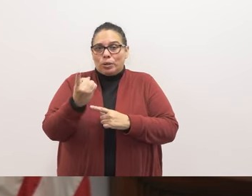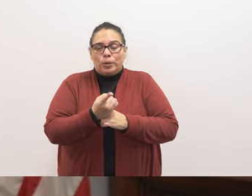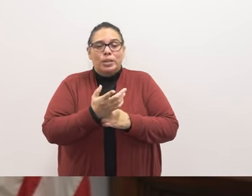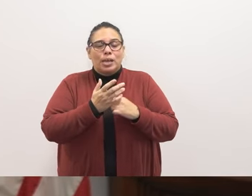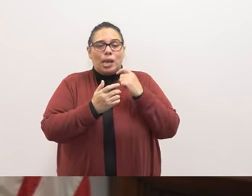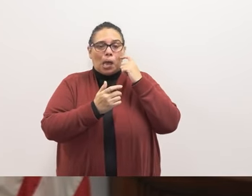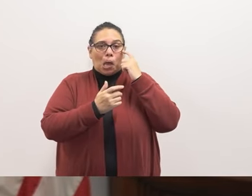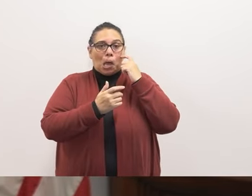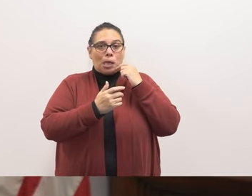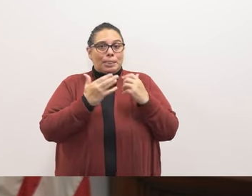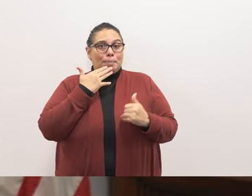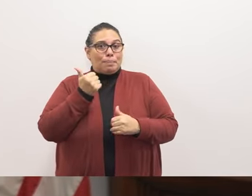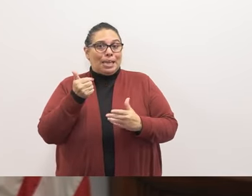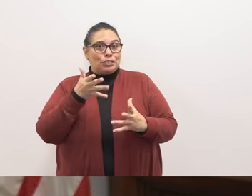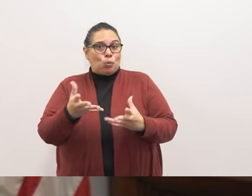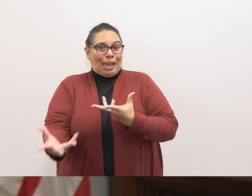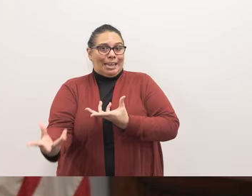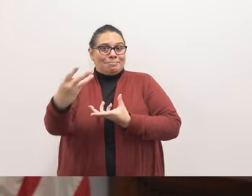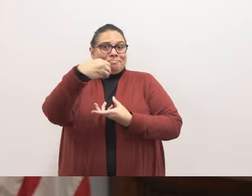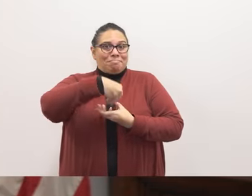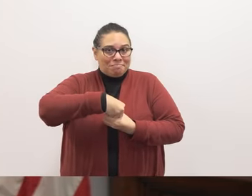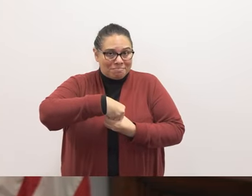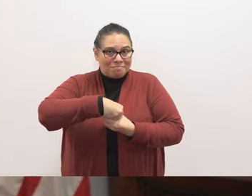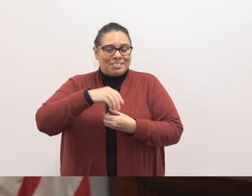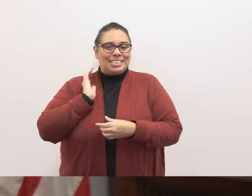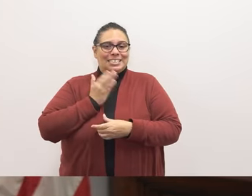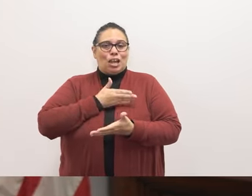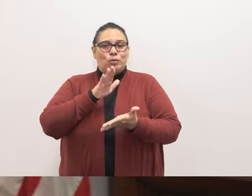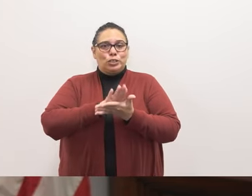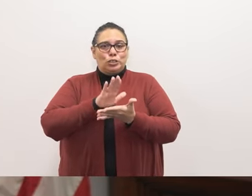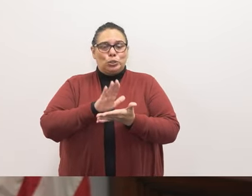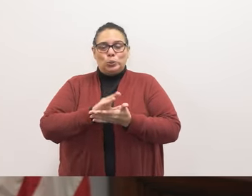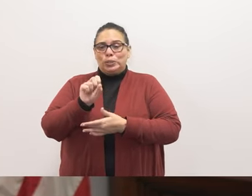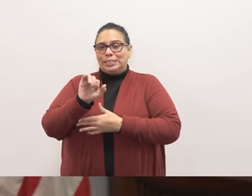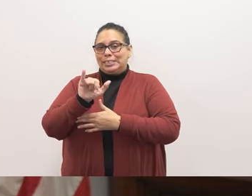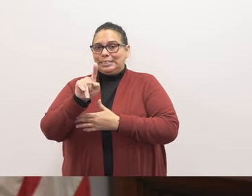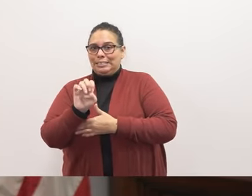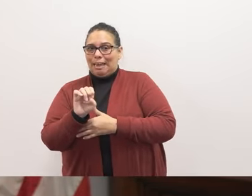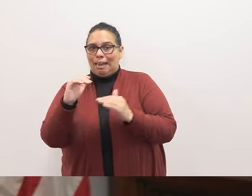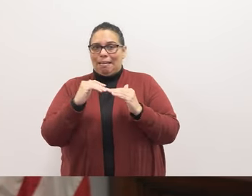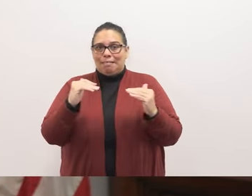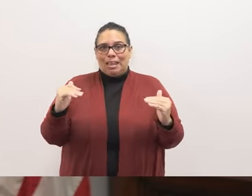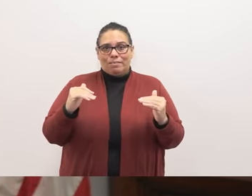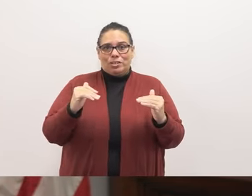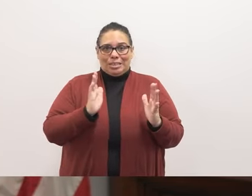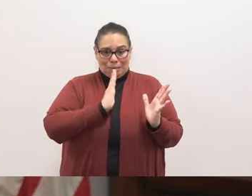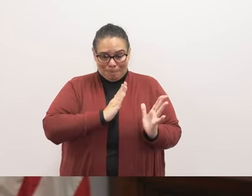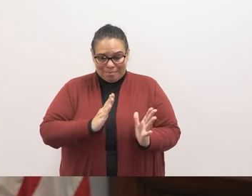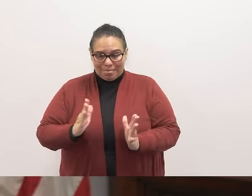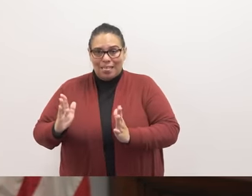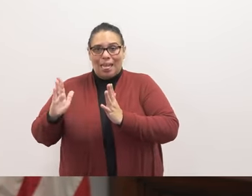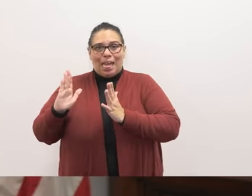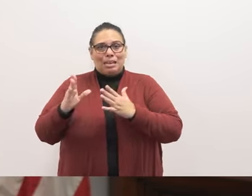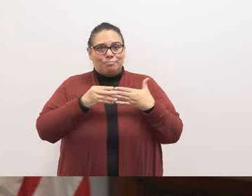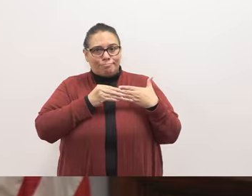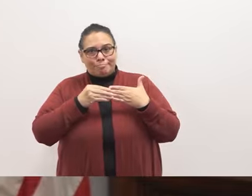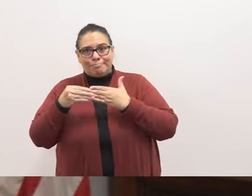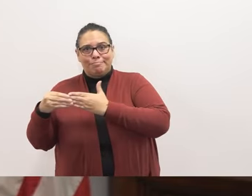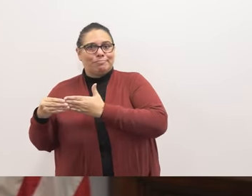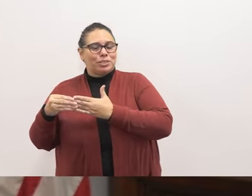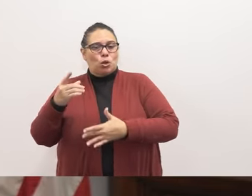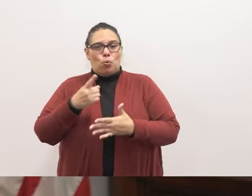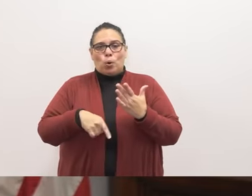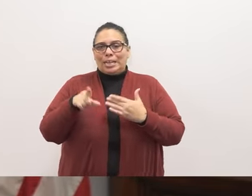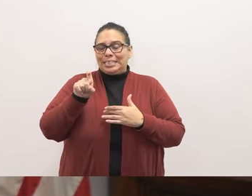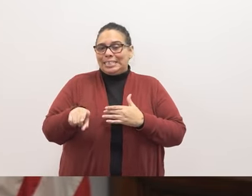best way to get engaged is at our school site level those plans lay a roadmap out for what needs to